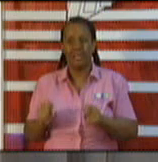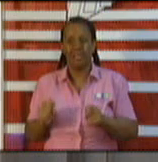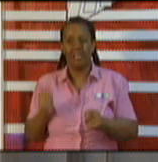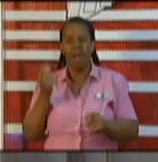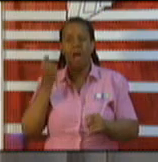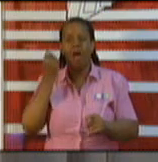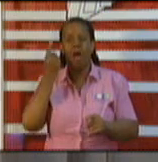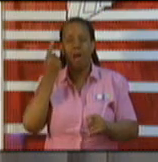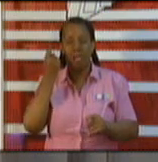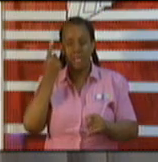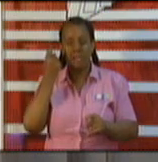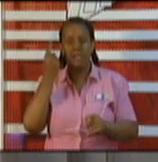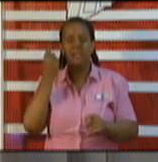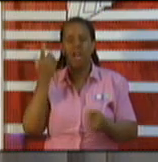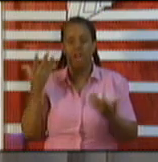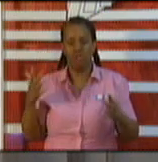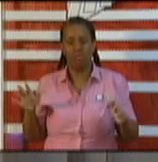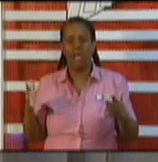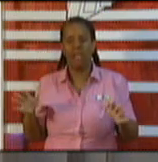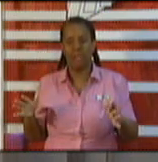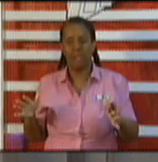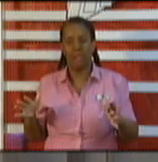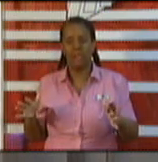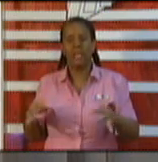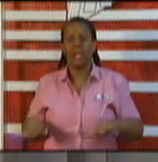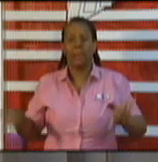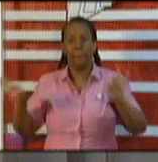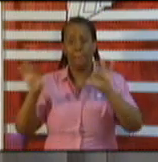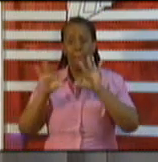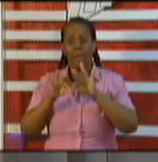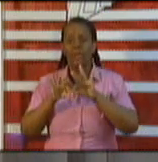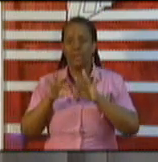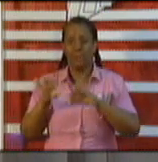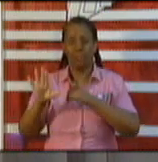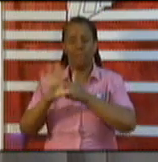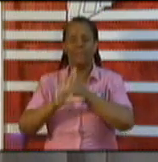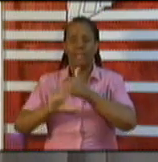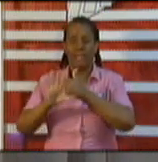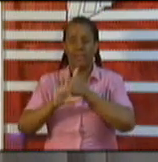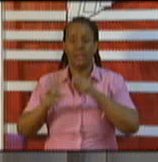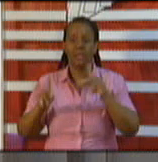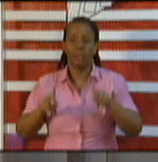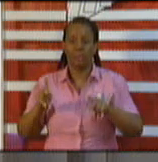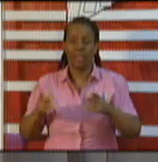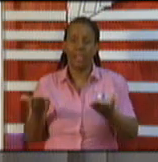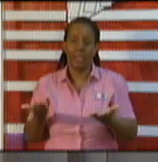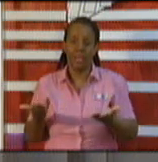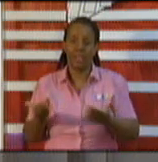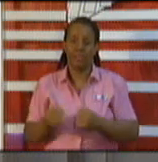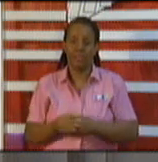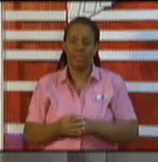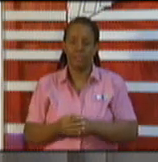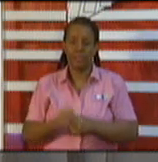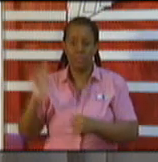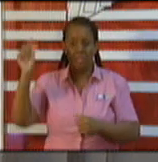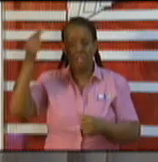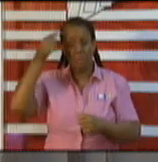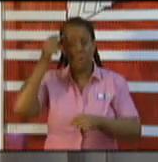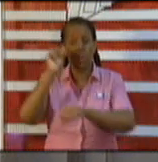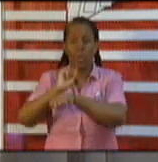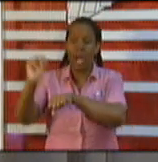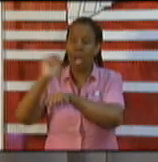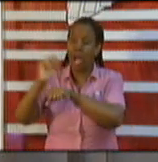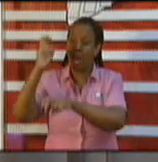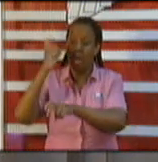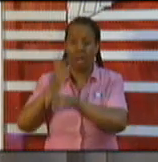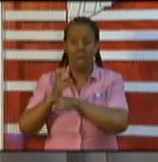the benefit of the protection that the government has offered and succeeded so far in by protecting our borders and keeping our